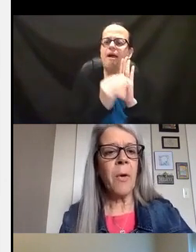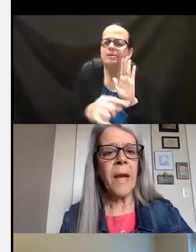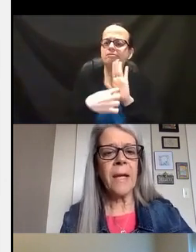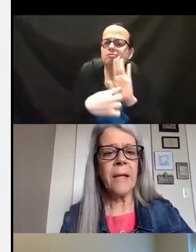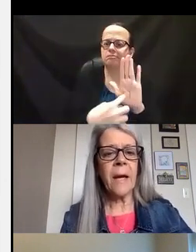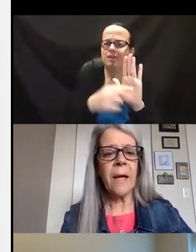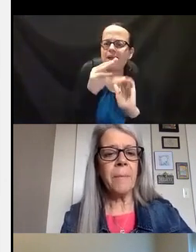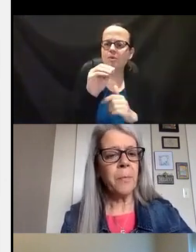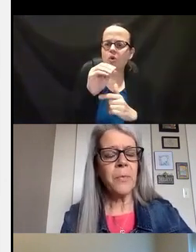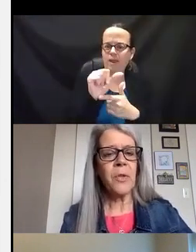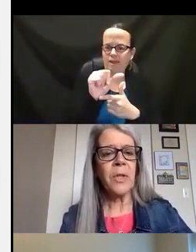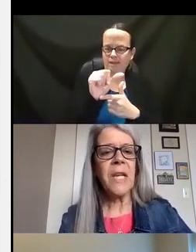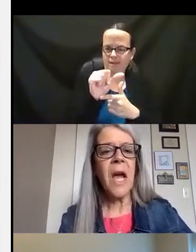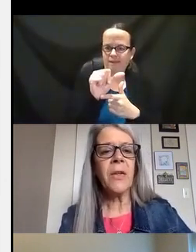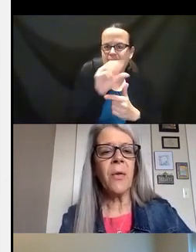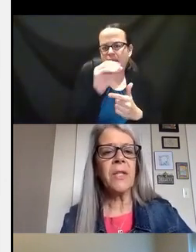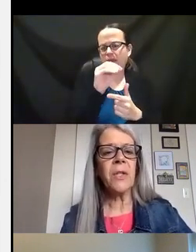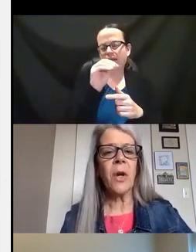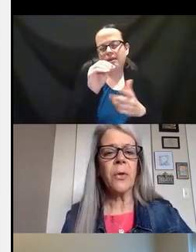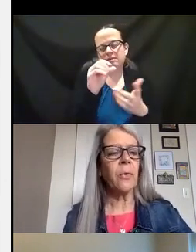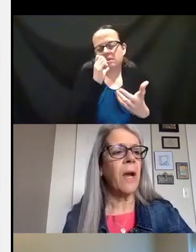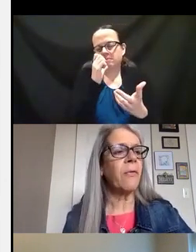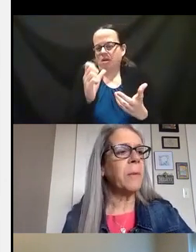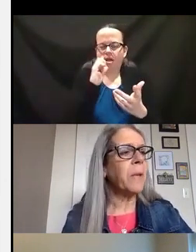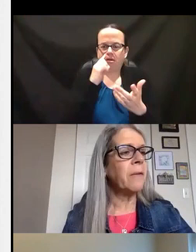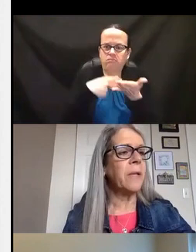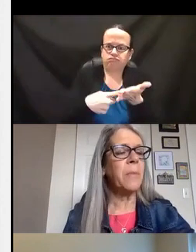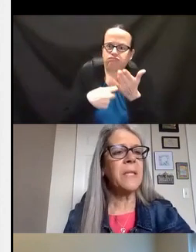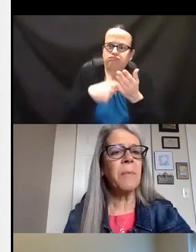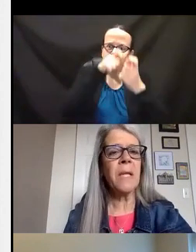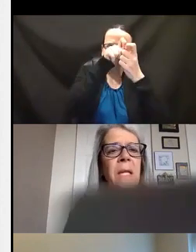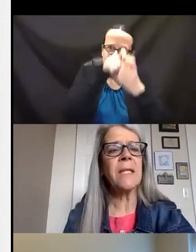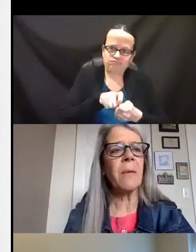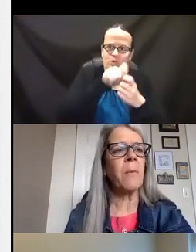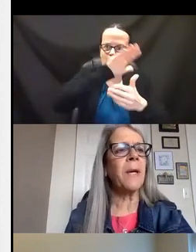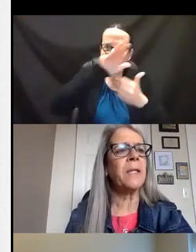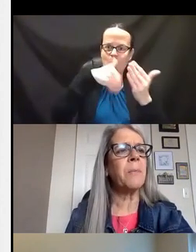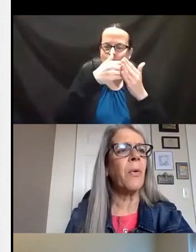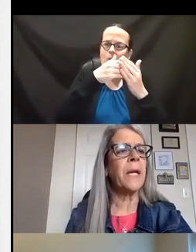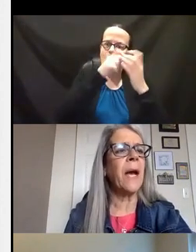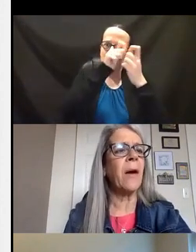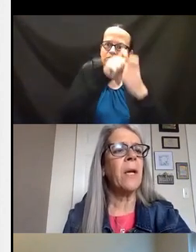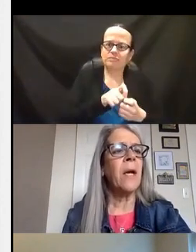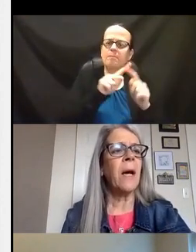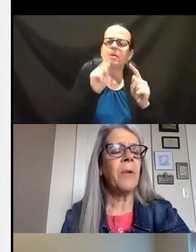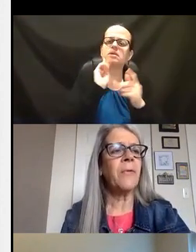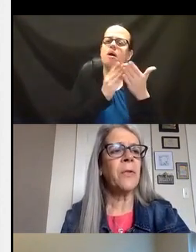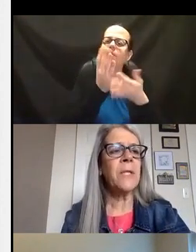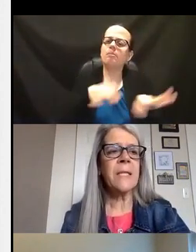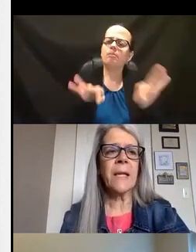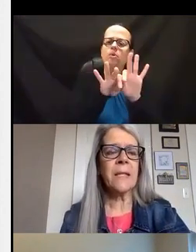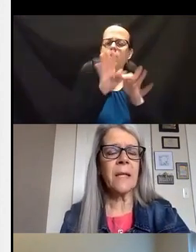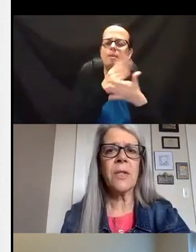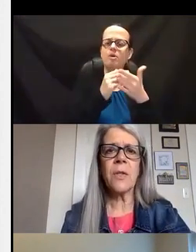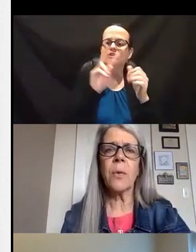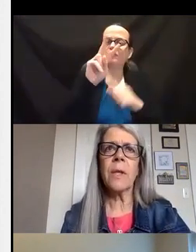MOA and certainly not going to go through every bit of it, but some of the things that we wanted to point out, the first